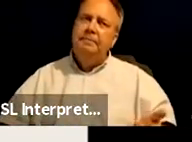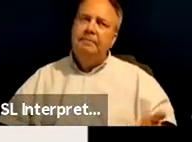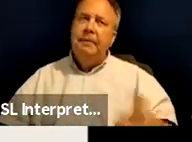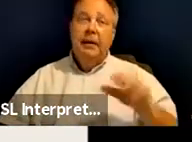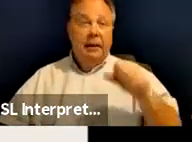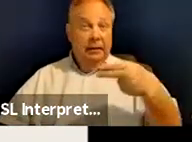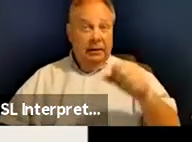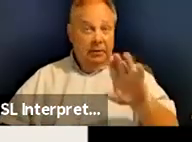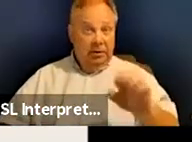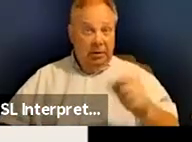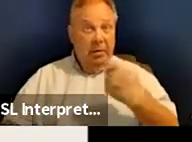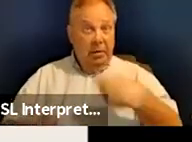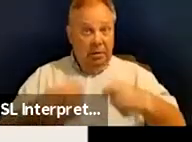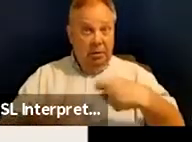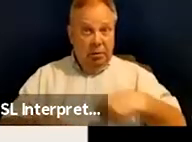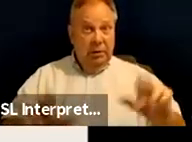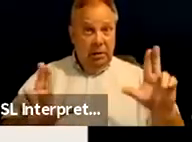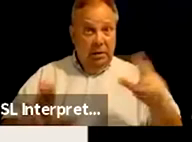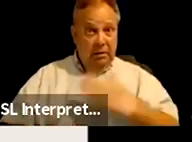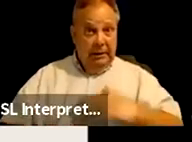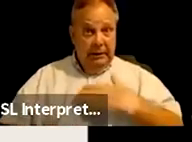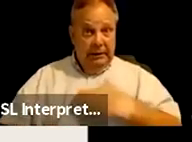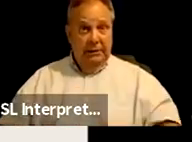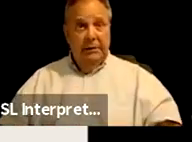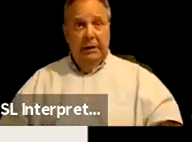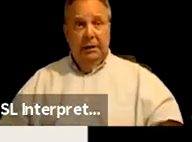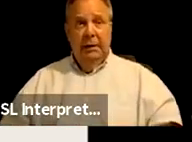Sheba, could you switch to the next slide for me, please?